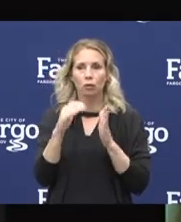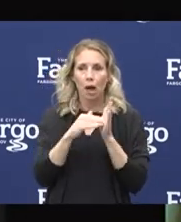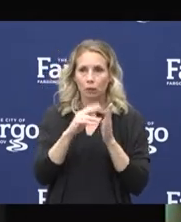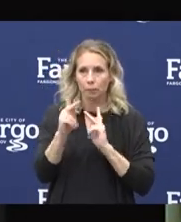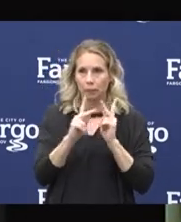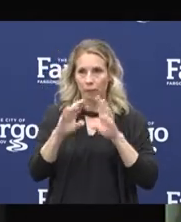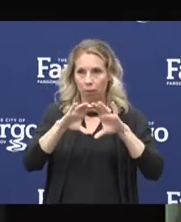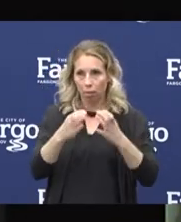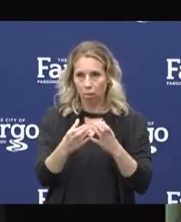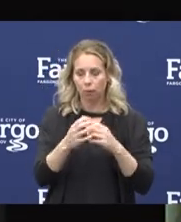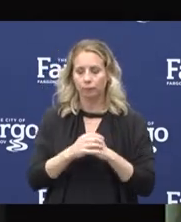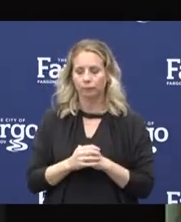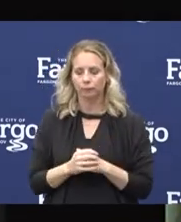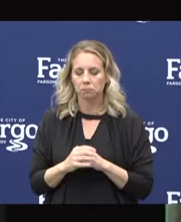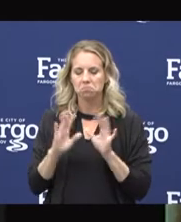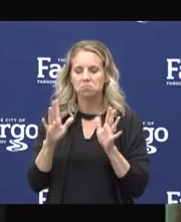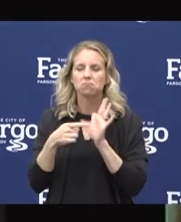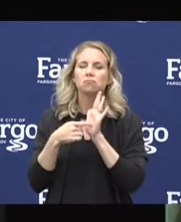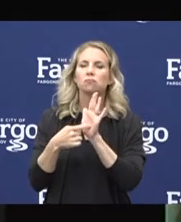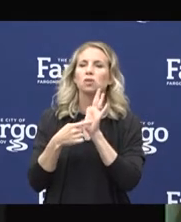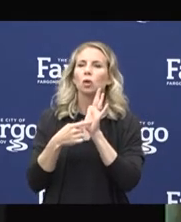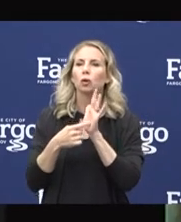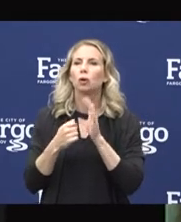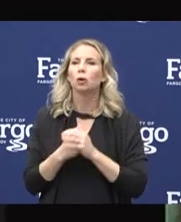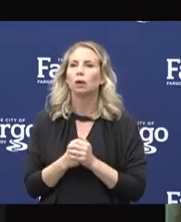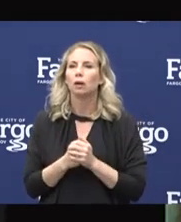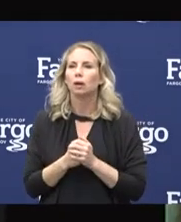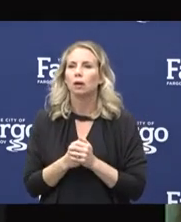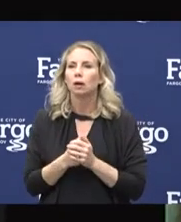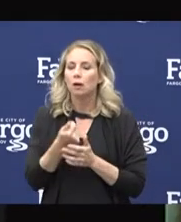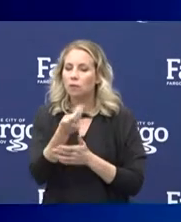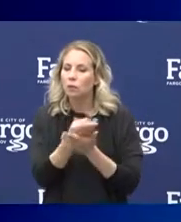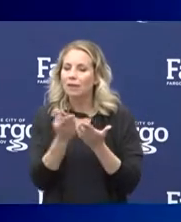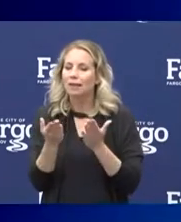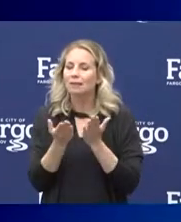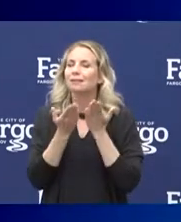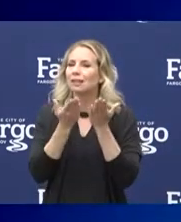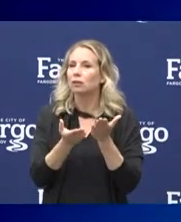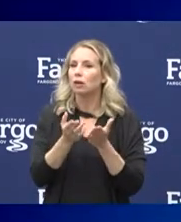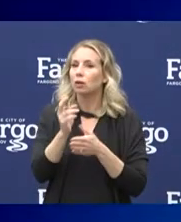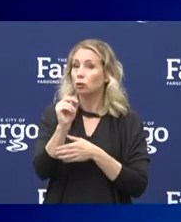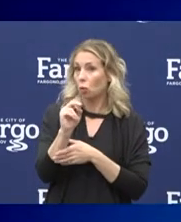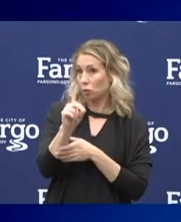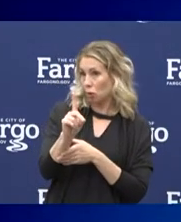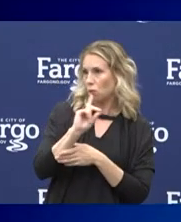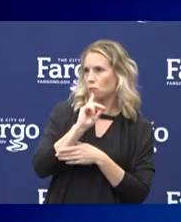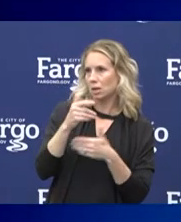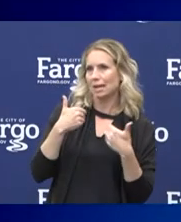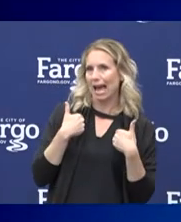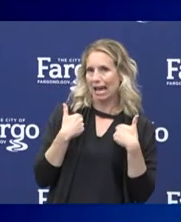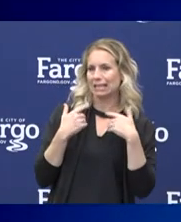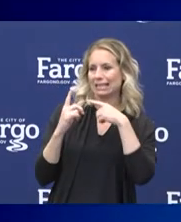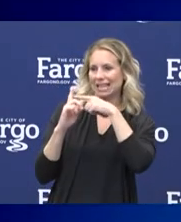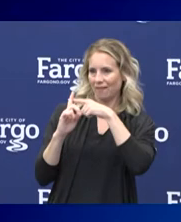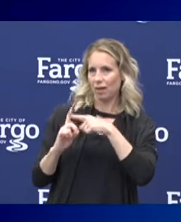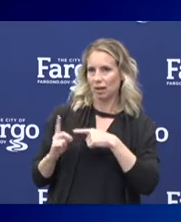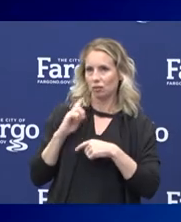I would just point out a couple of things that suggest North Dakota really is at an advantage in battling COVID,